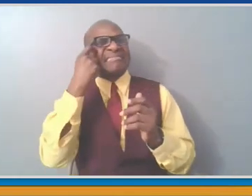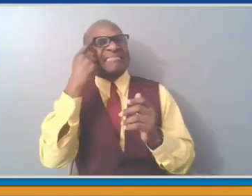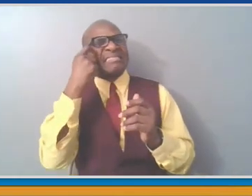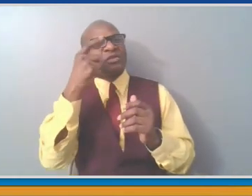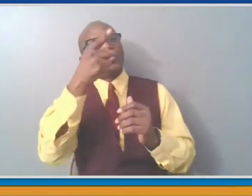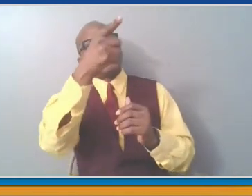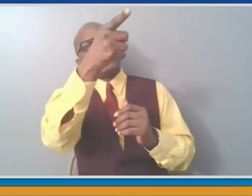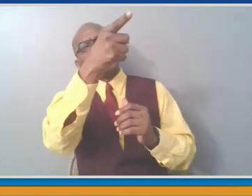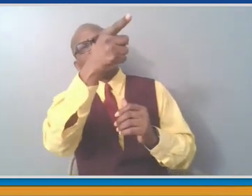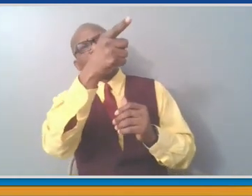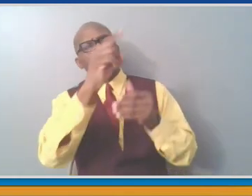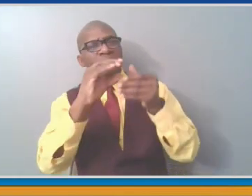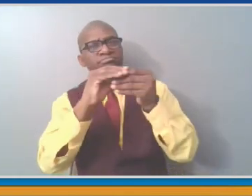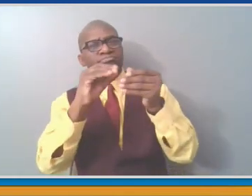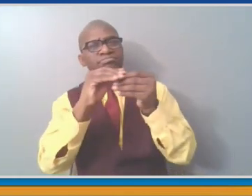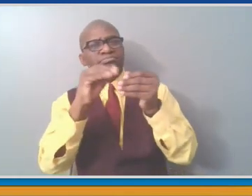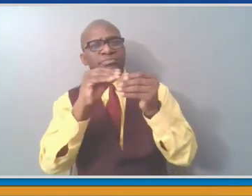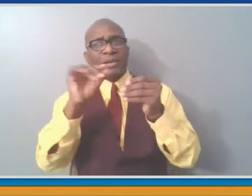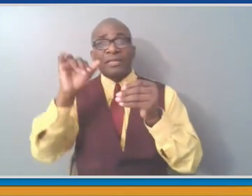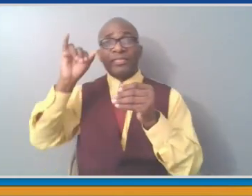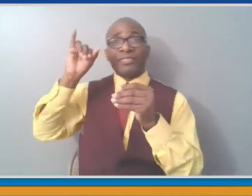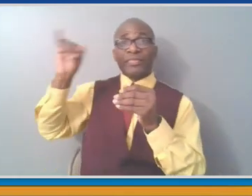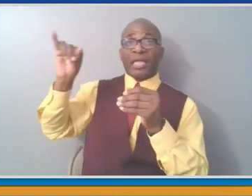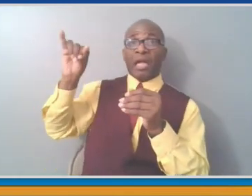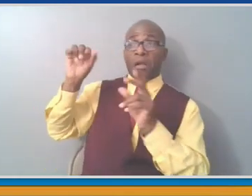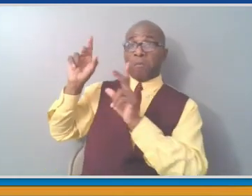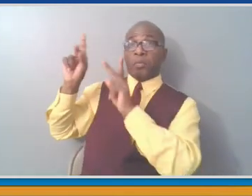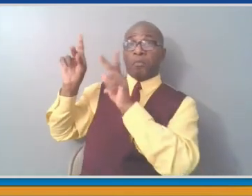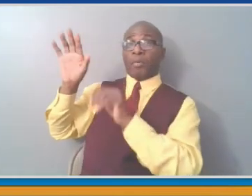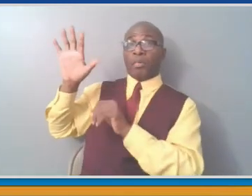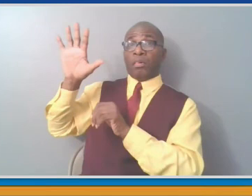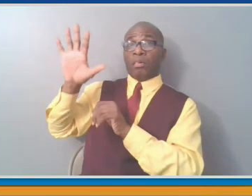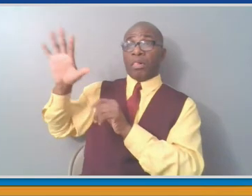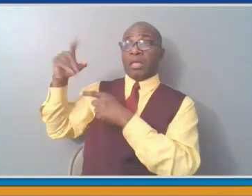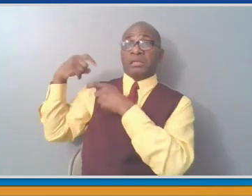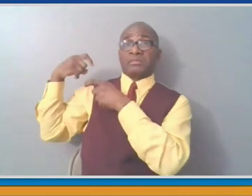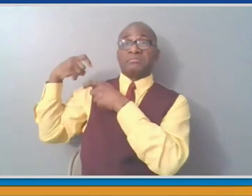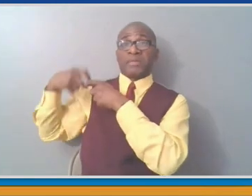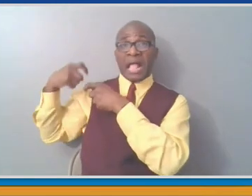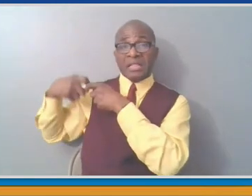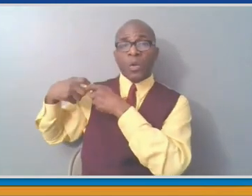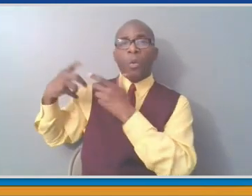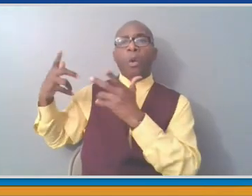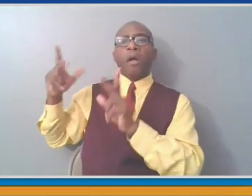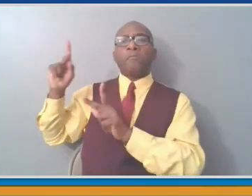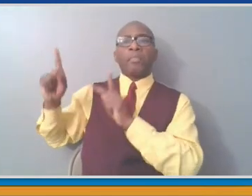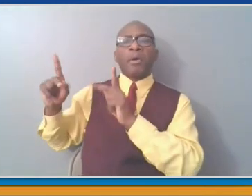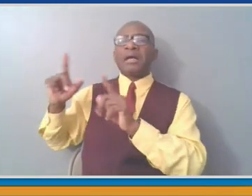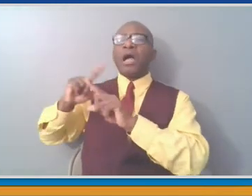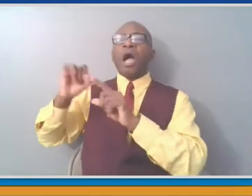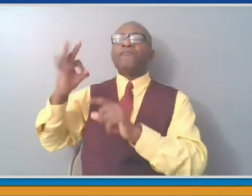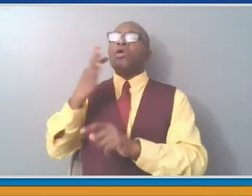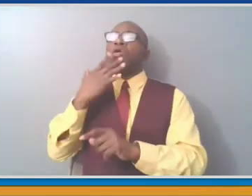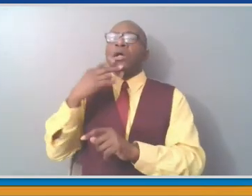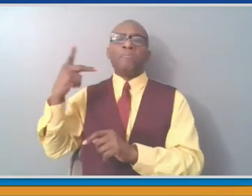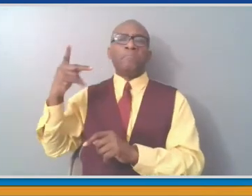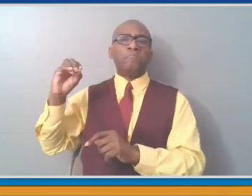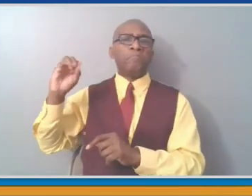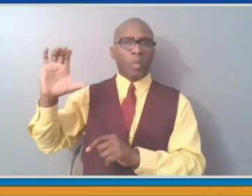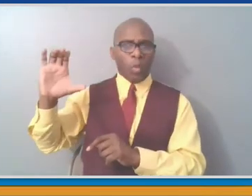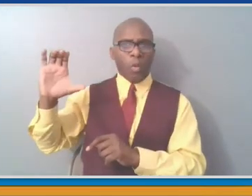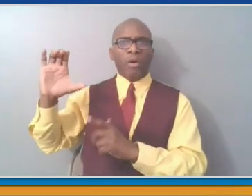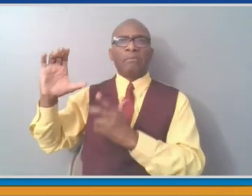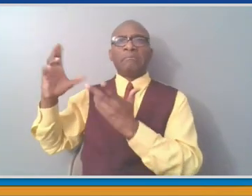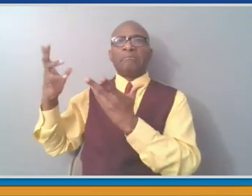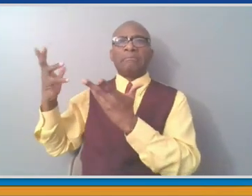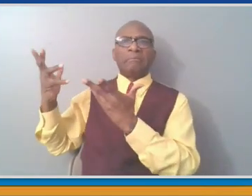Has it improved as the county has released educational videos and done outreach? Samantha Crawford from News 12 offered that question. I